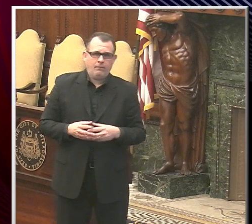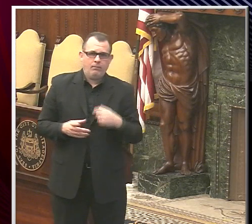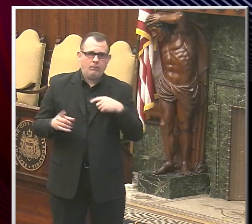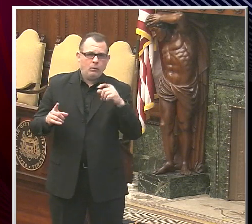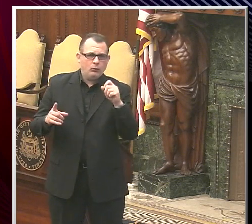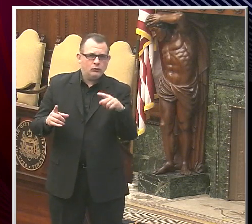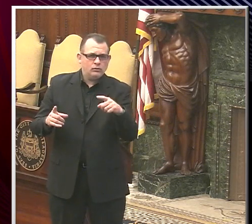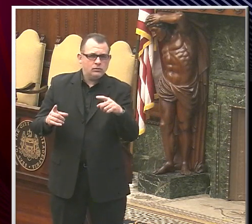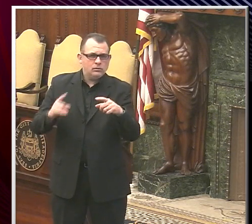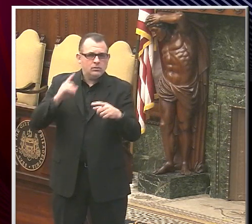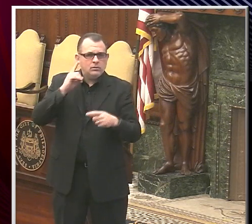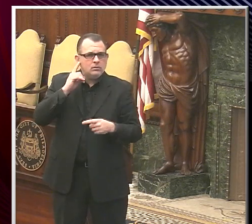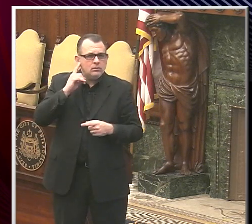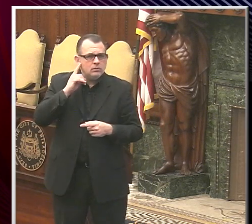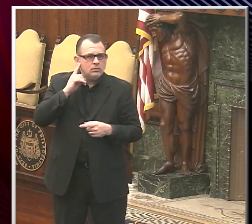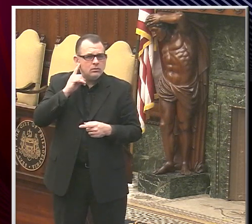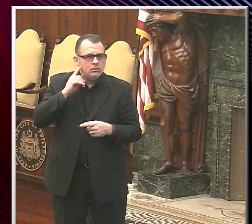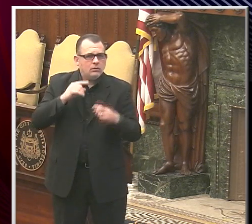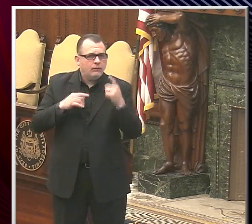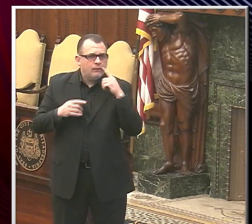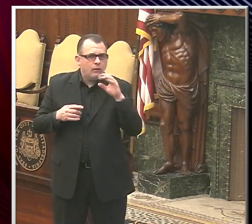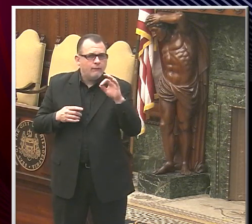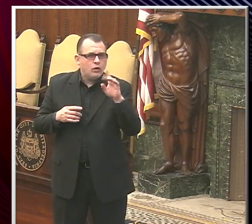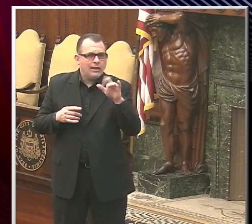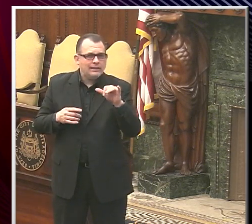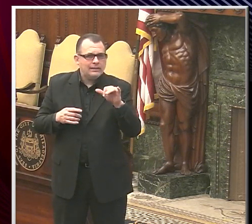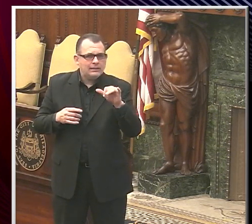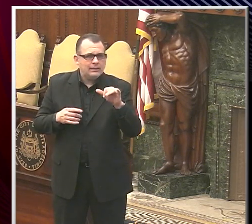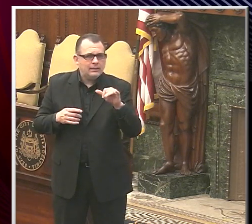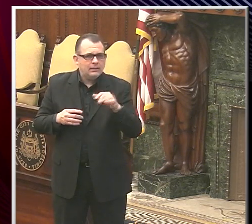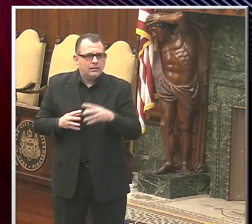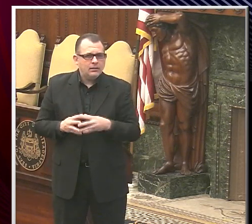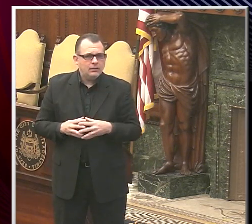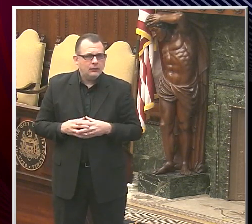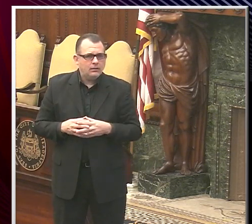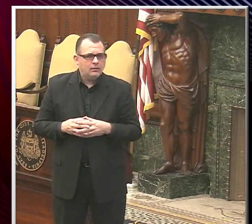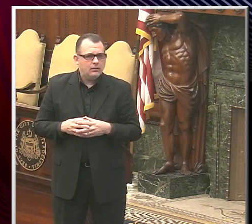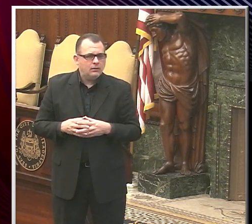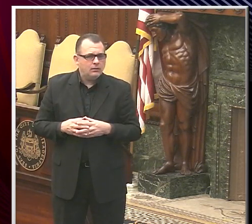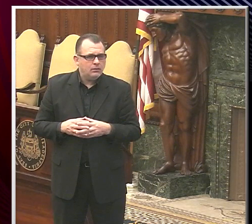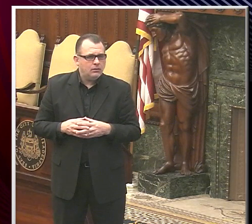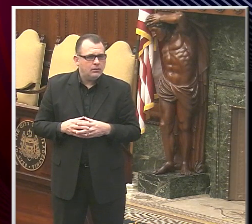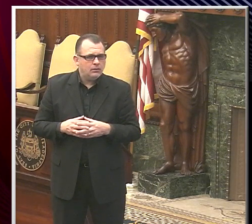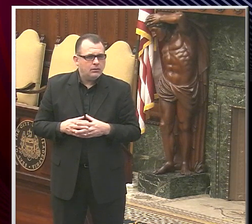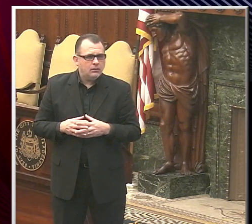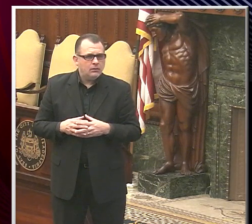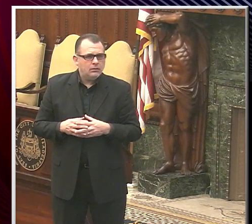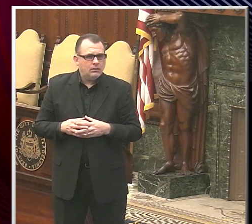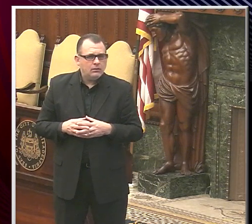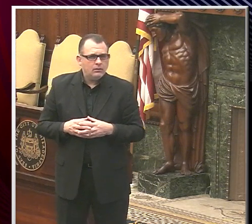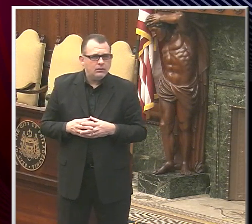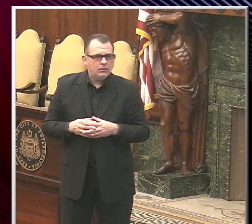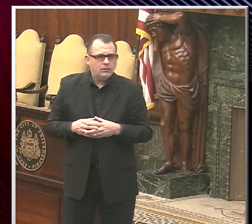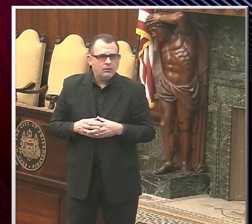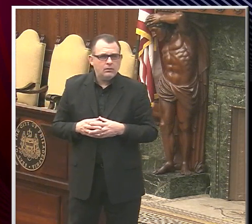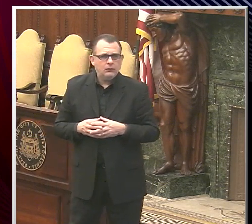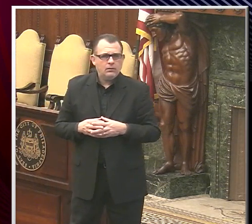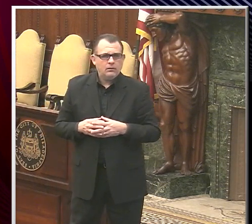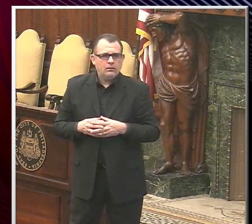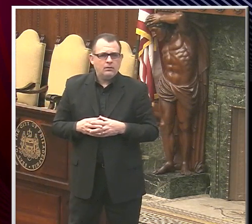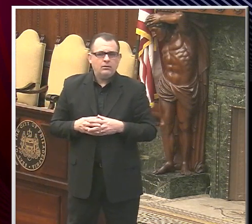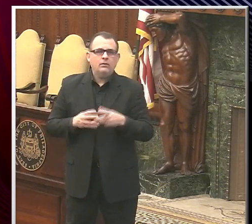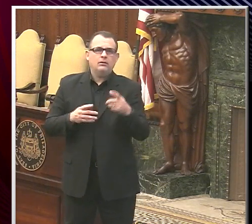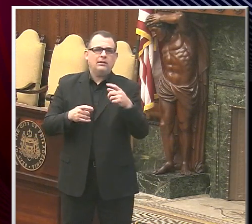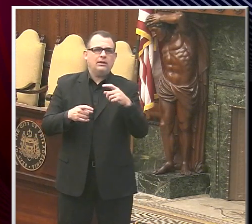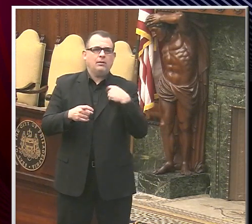for both, but I'm to need Armando, to translate me, La primera pregunta es sobre,